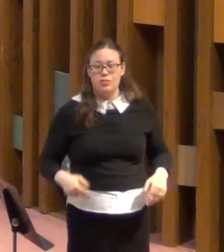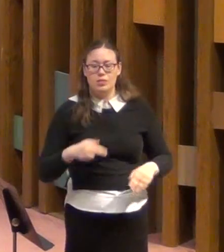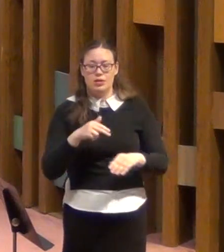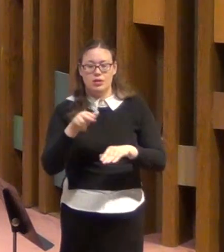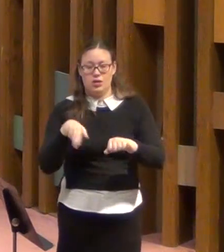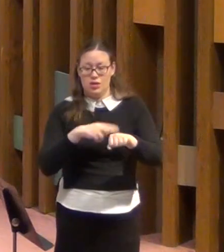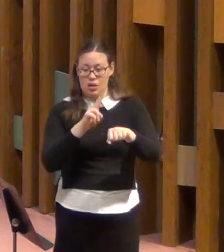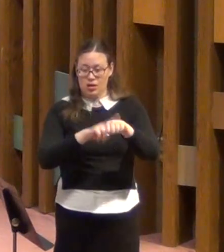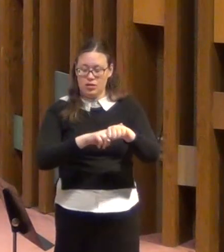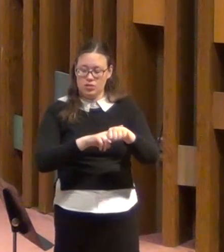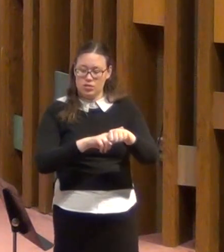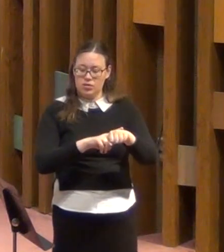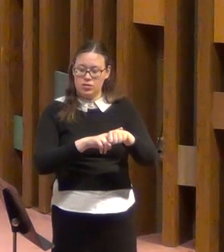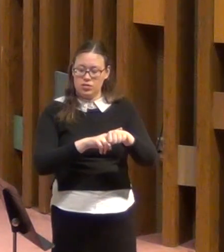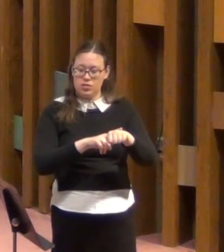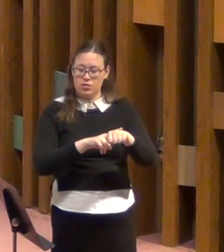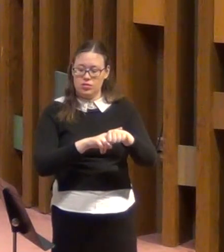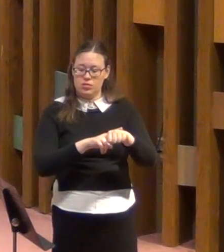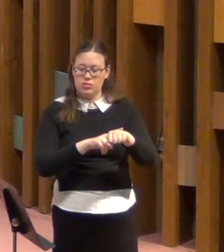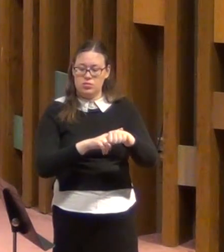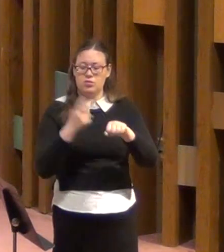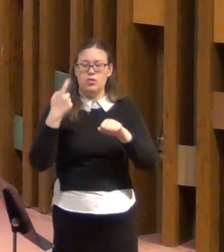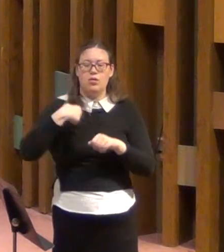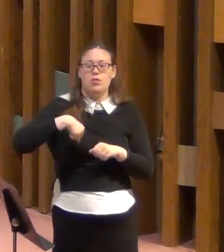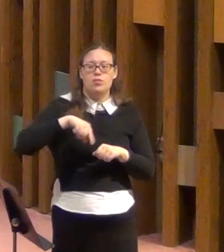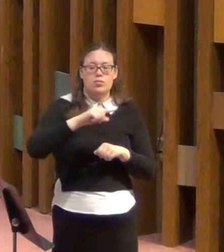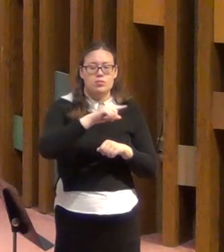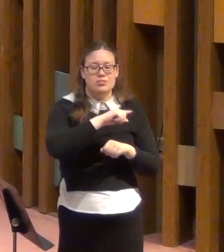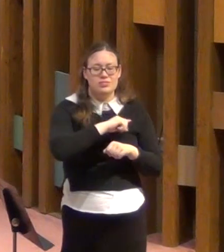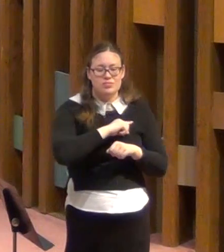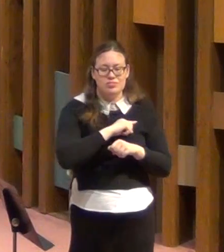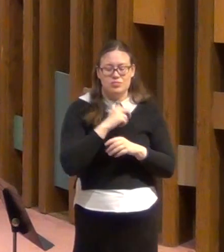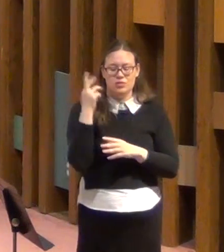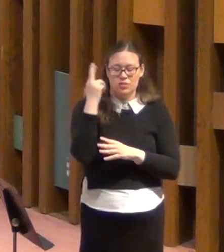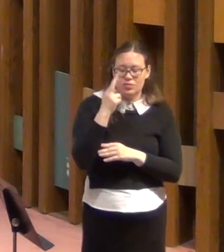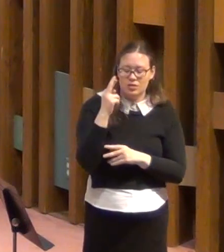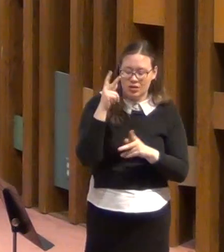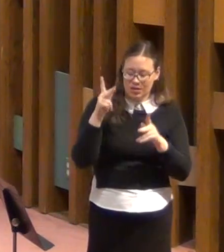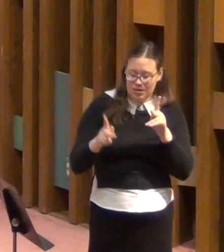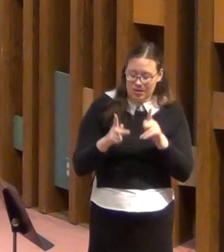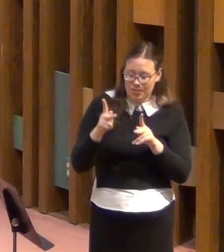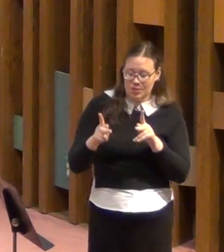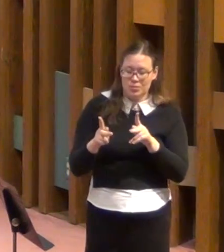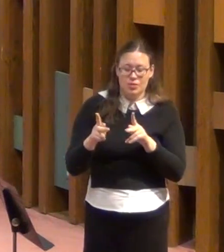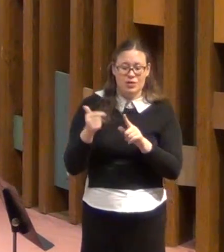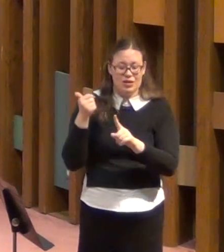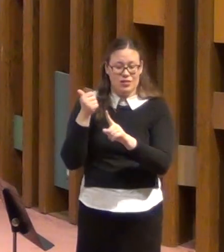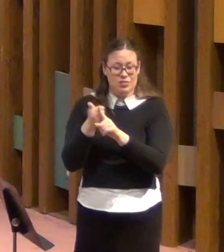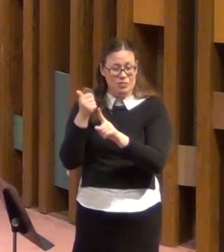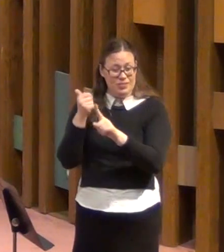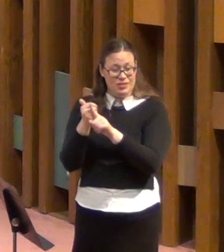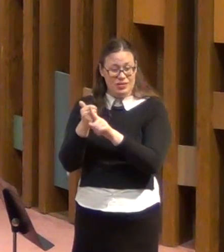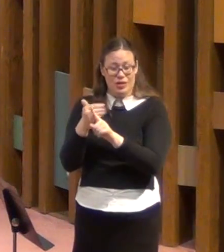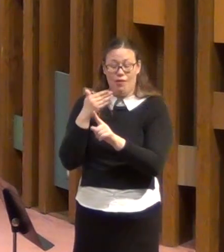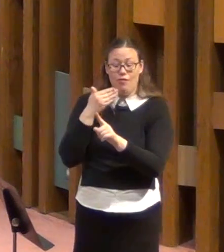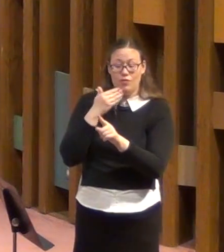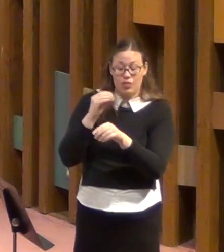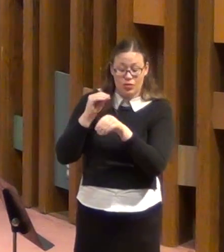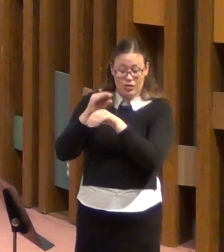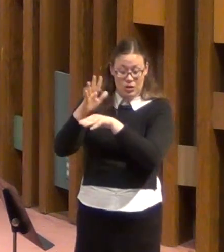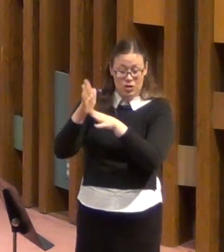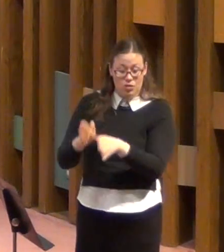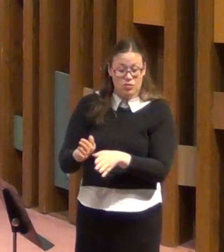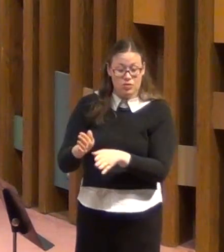We repeatedly observe that the most sympathetic counselors are the people who have been through the same